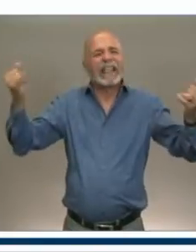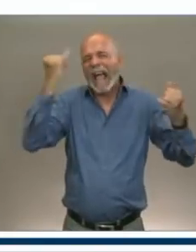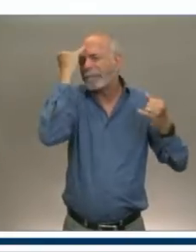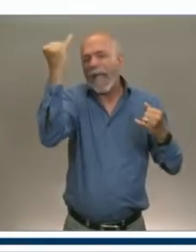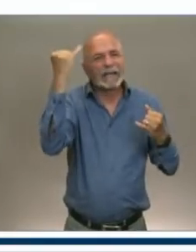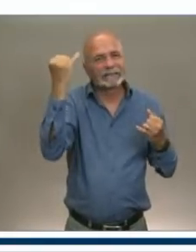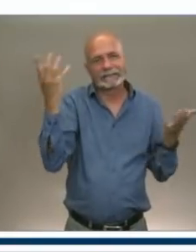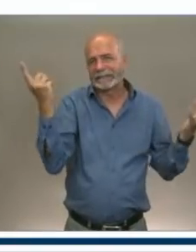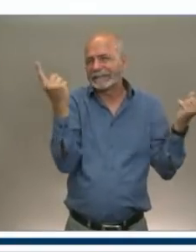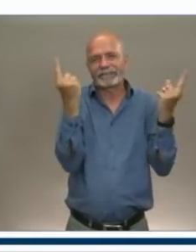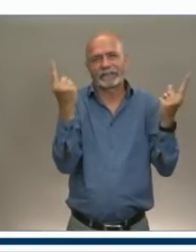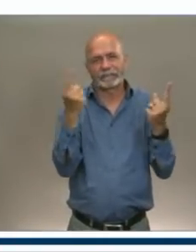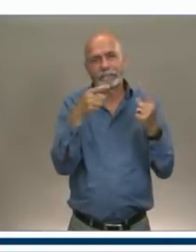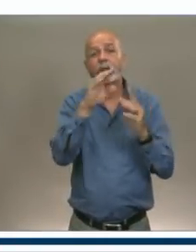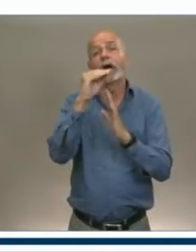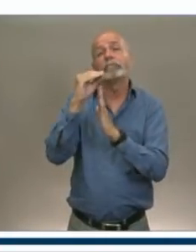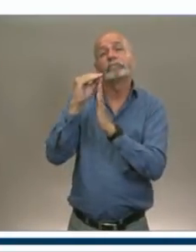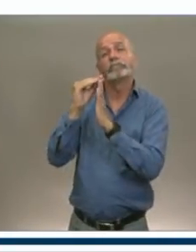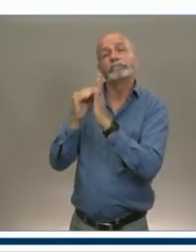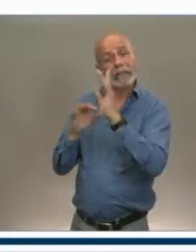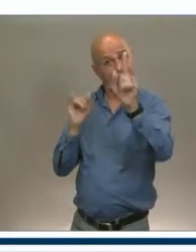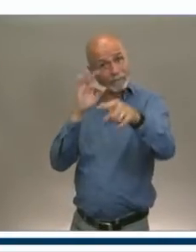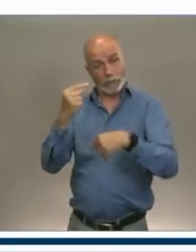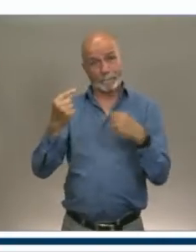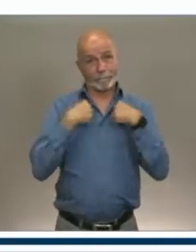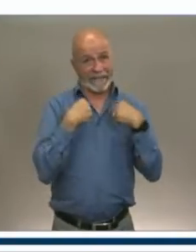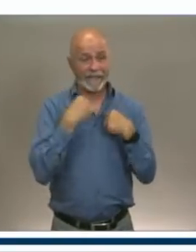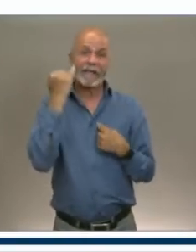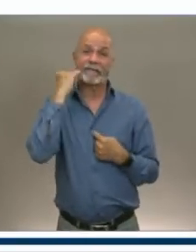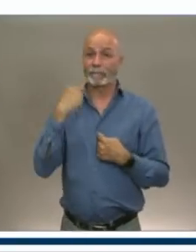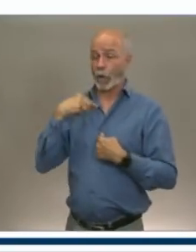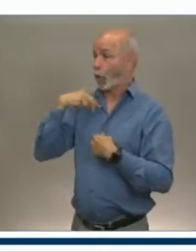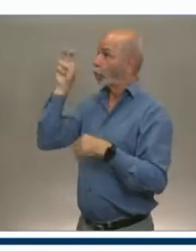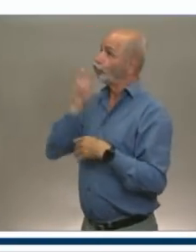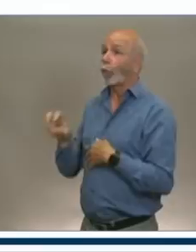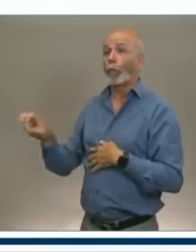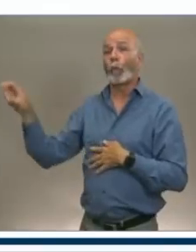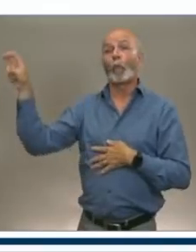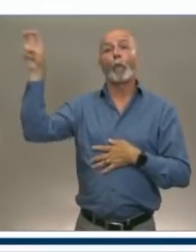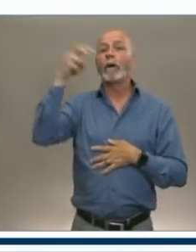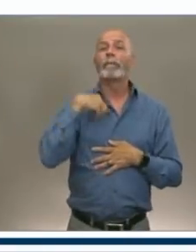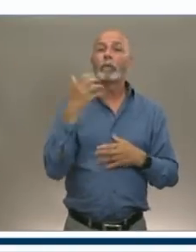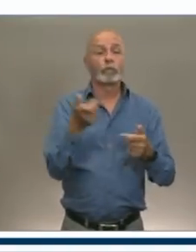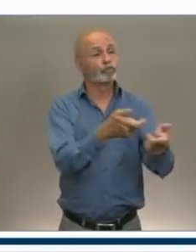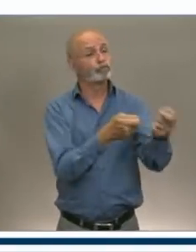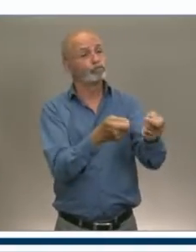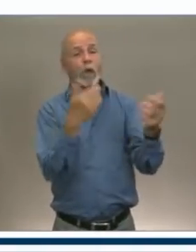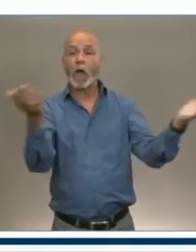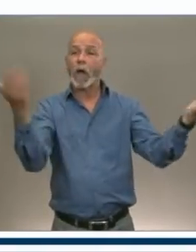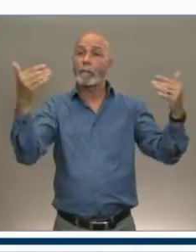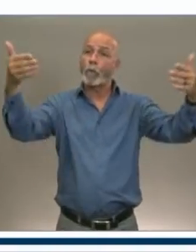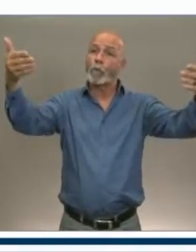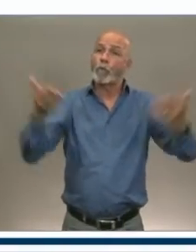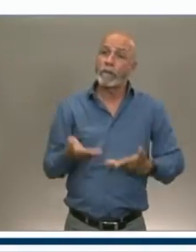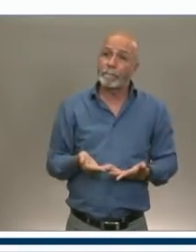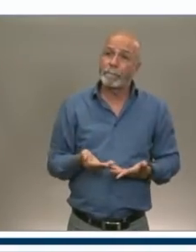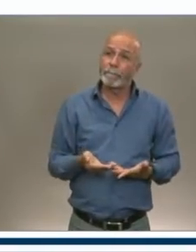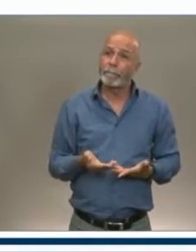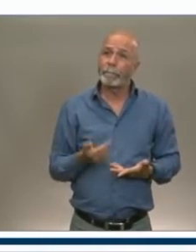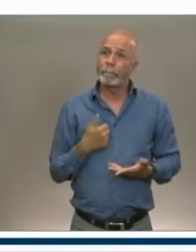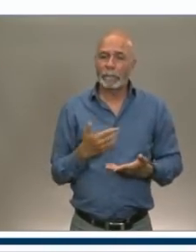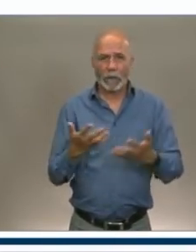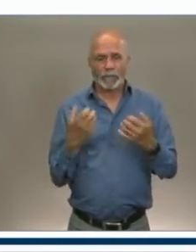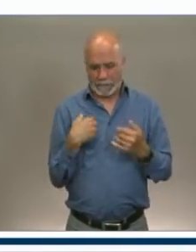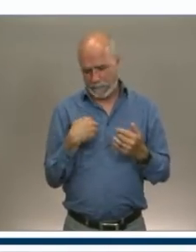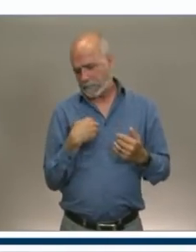together. If I'm a tourism, if I offer tours, I'm reaching out to my accommodations right now and seeing if I can